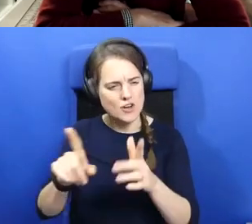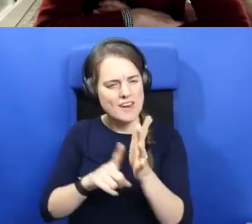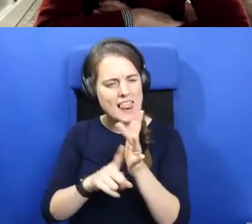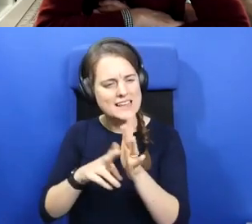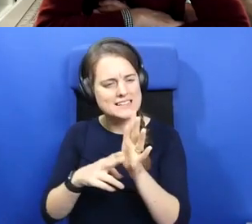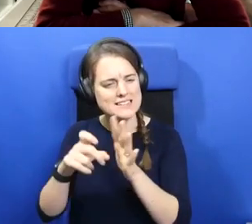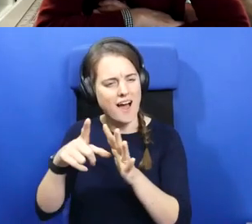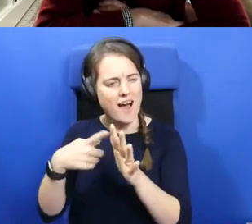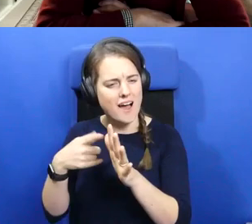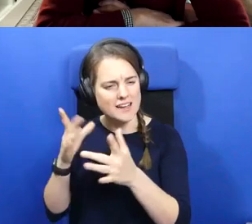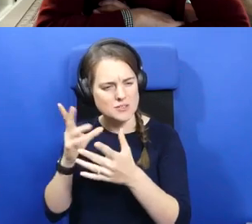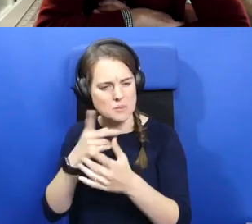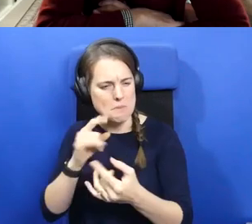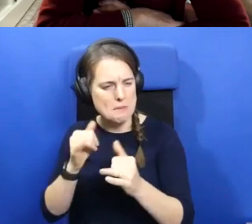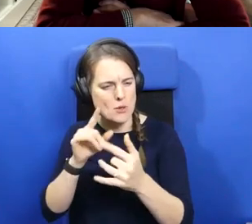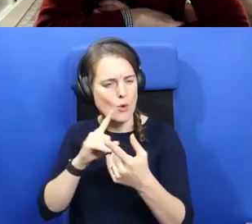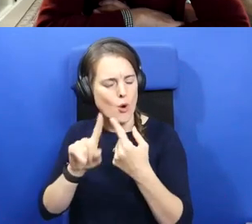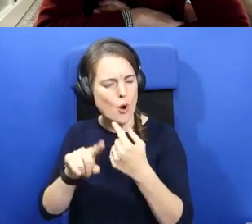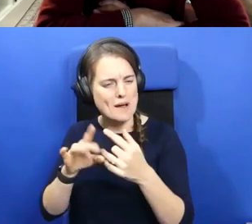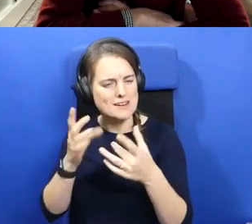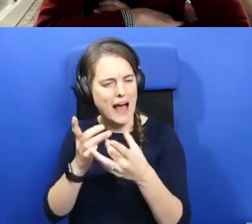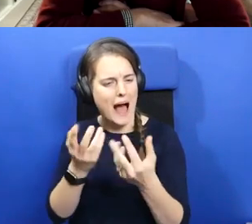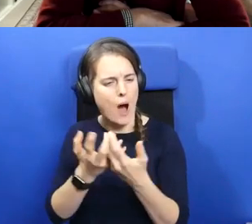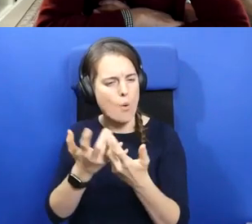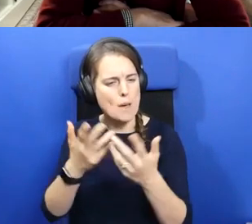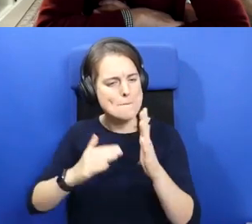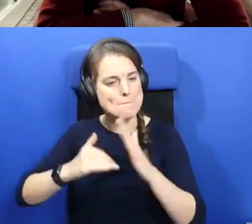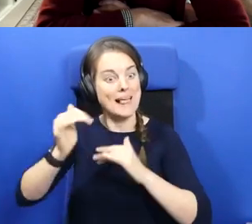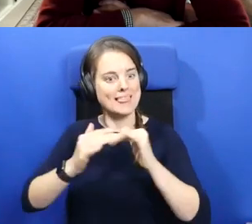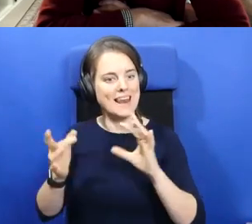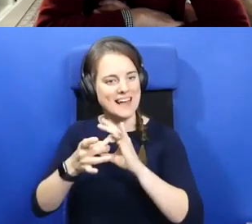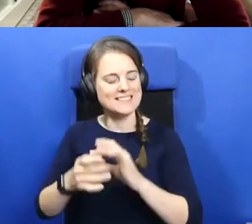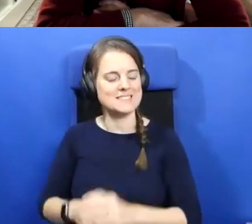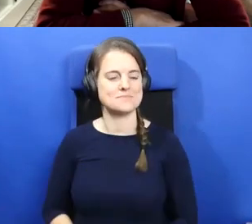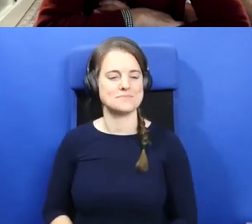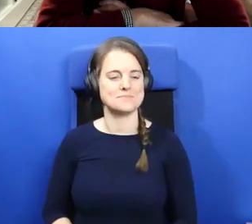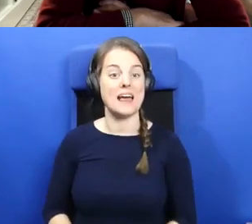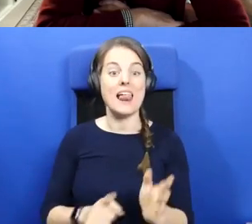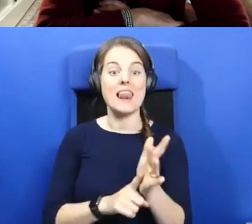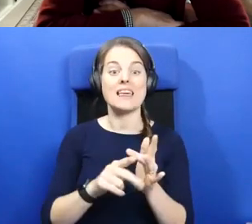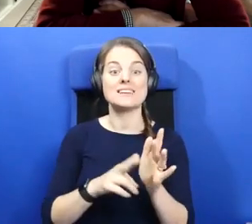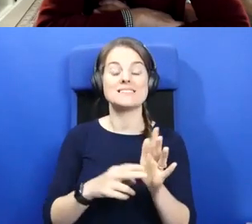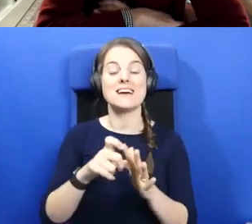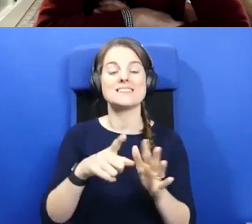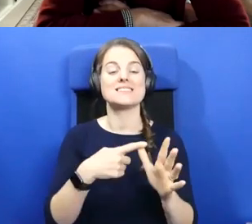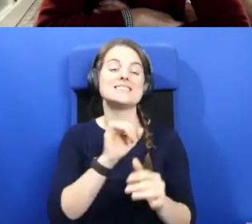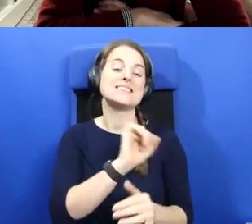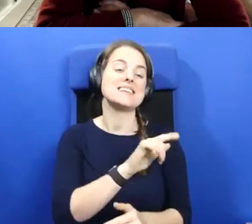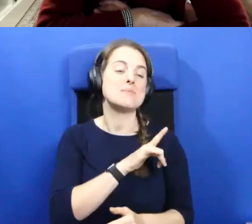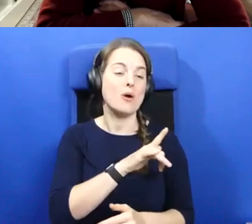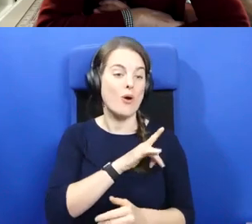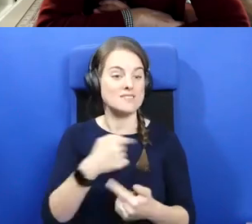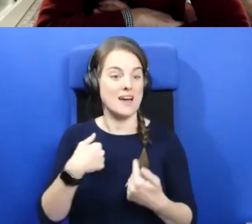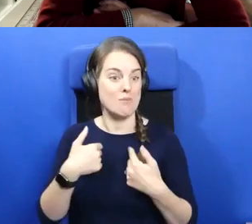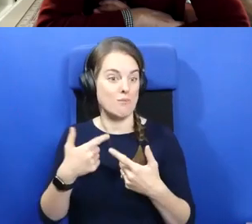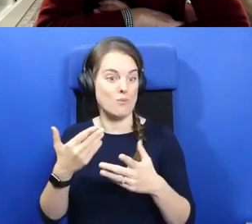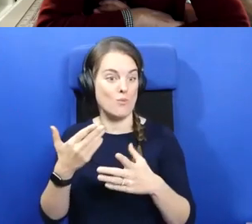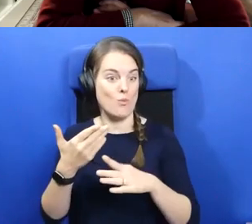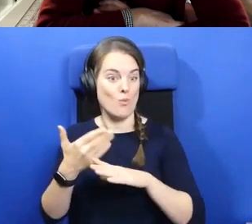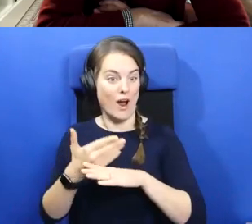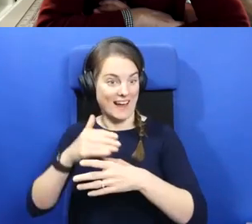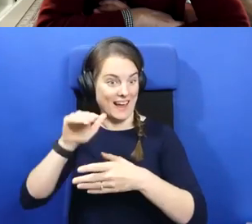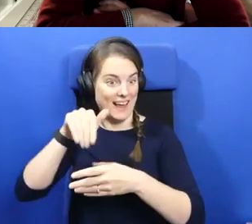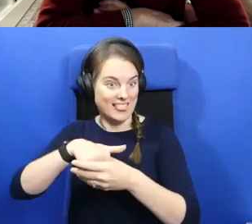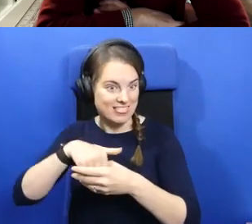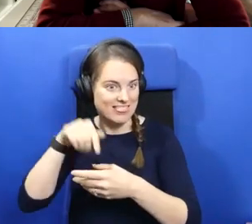we build the links? Yes, much. Uh, and obviously because I am working within, um, language that, that would be why